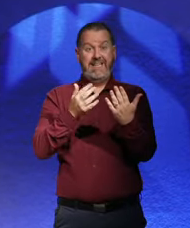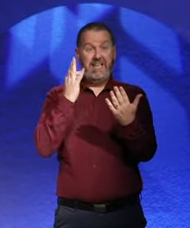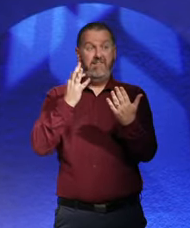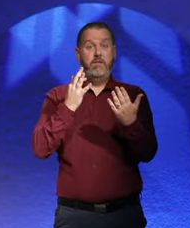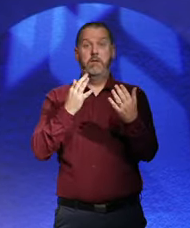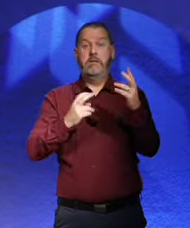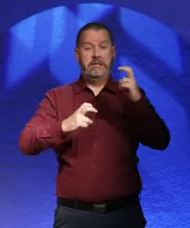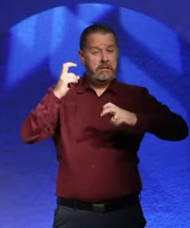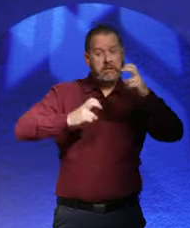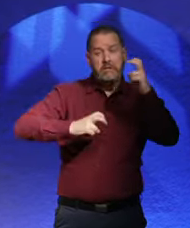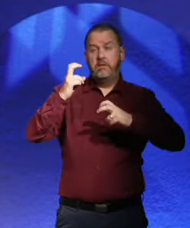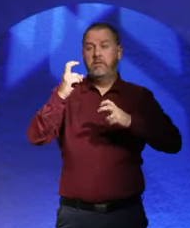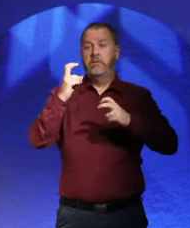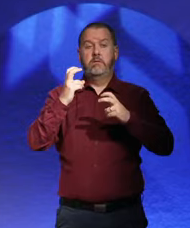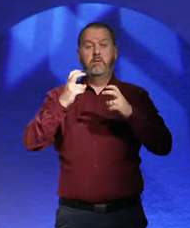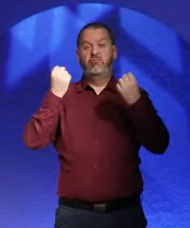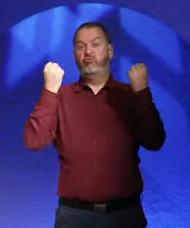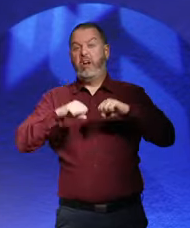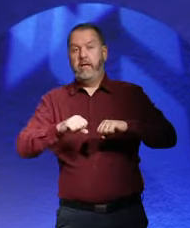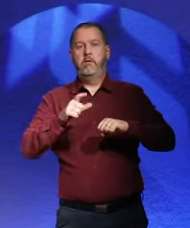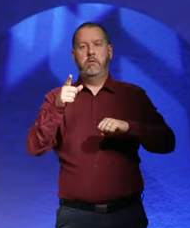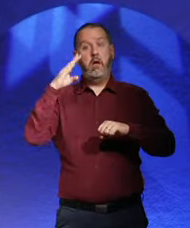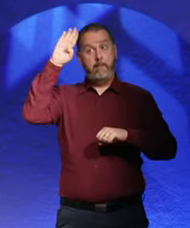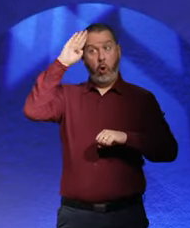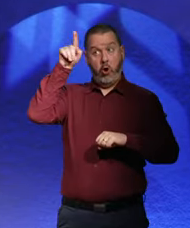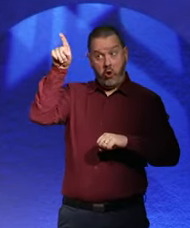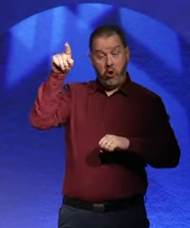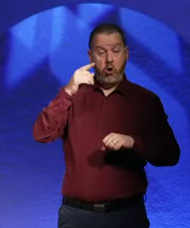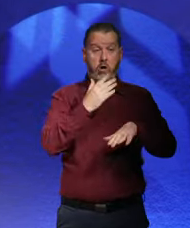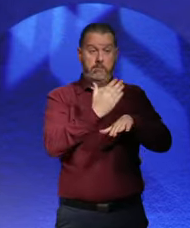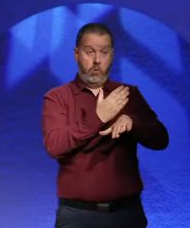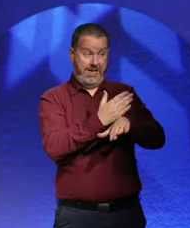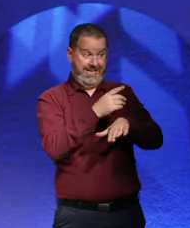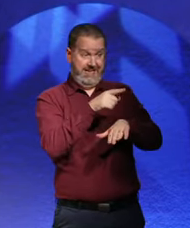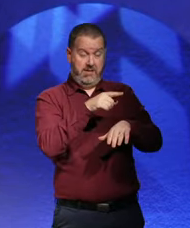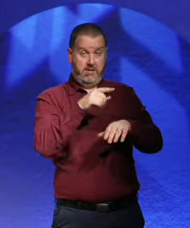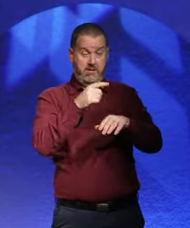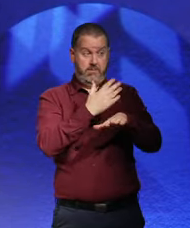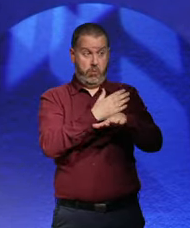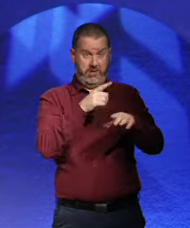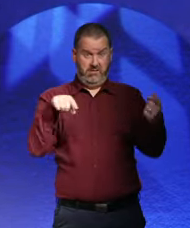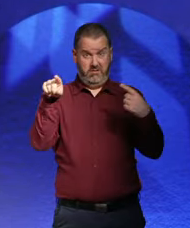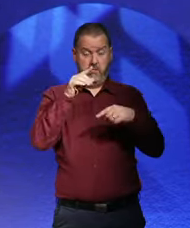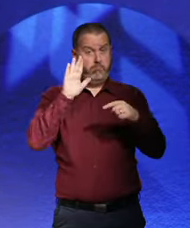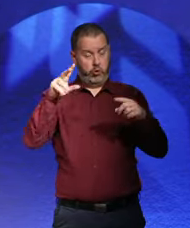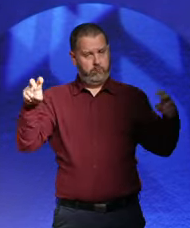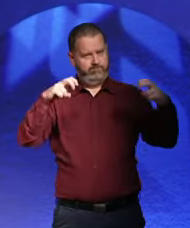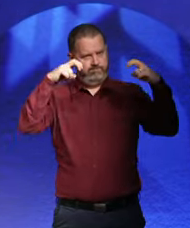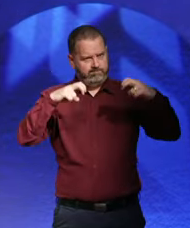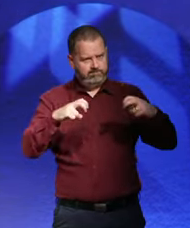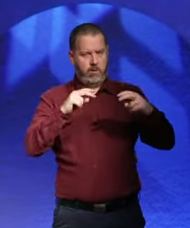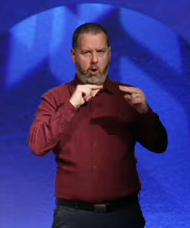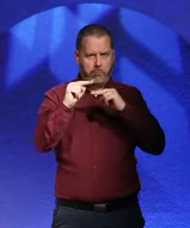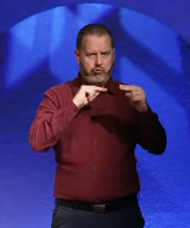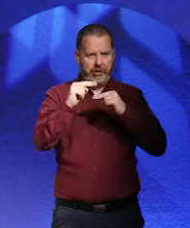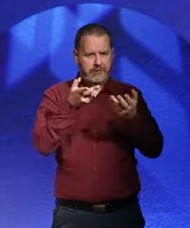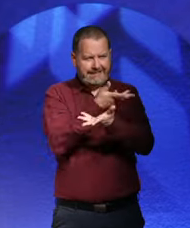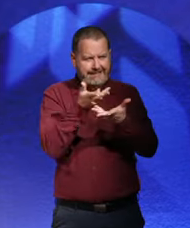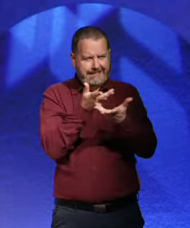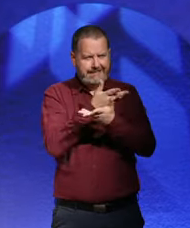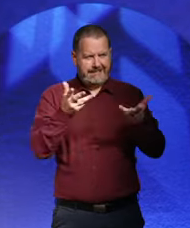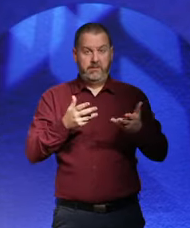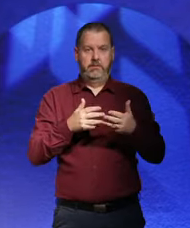for the employer and the employee to have an arbitration. And then the arbitrator would rule